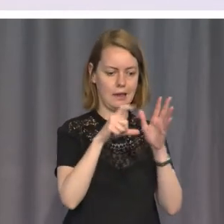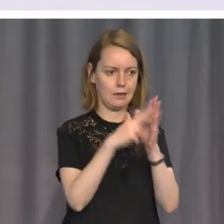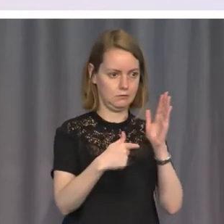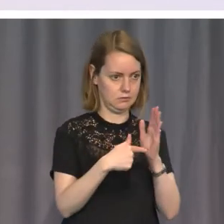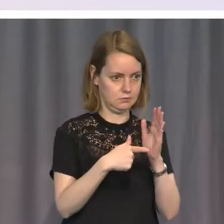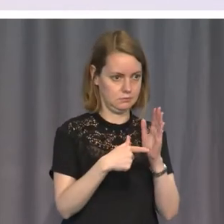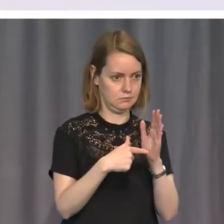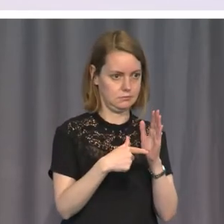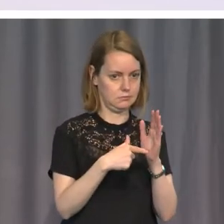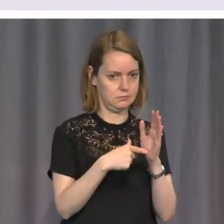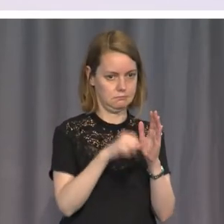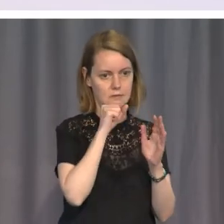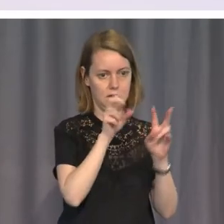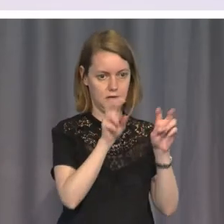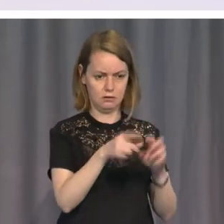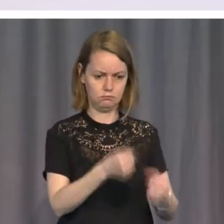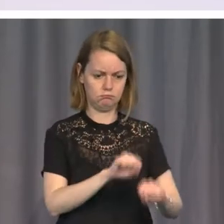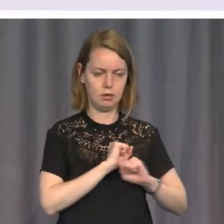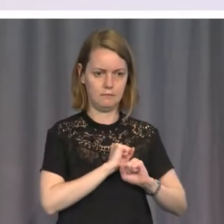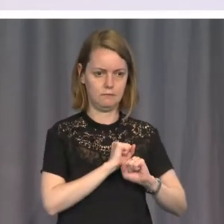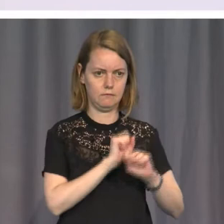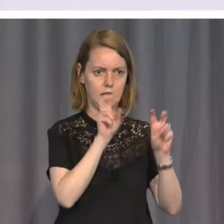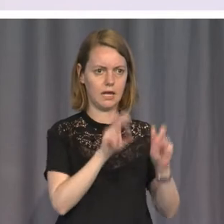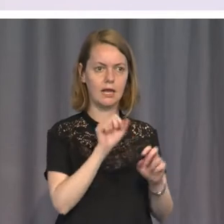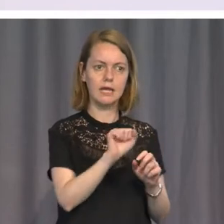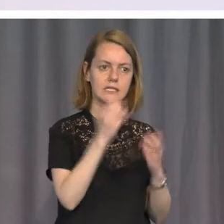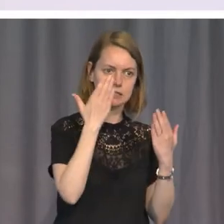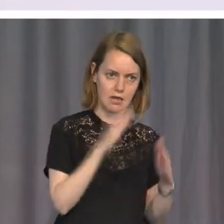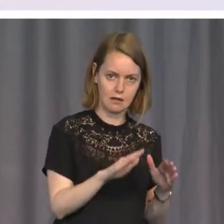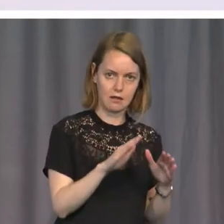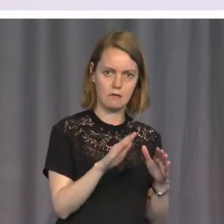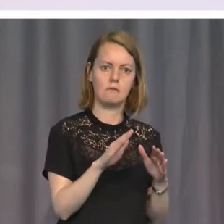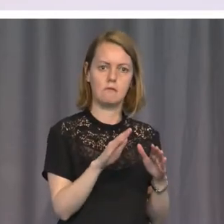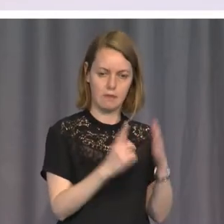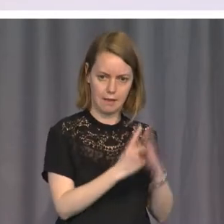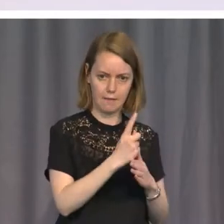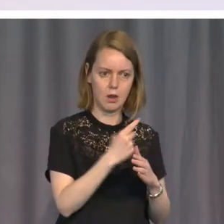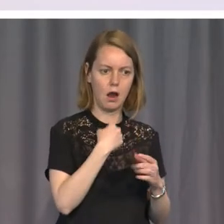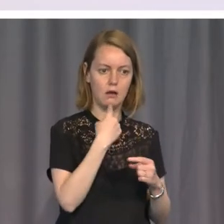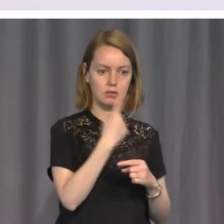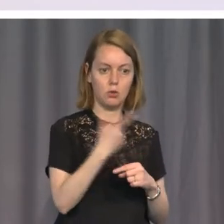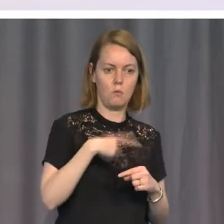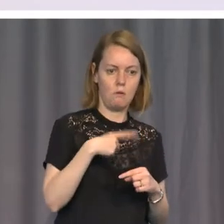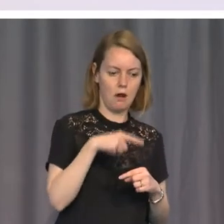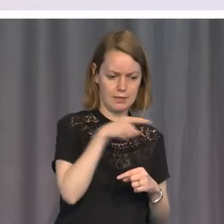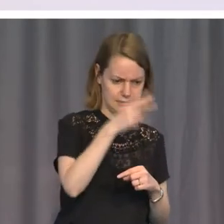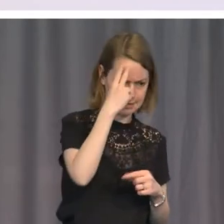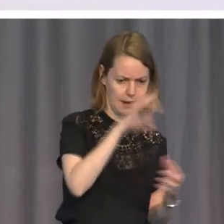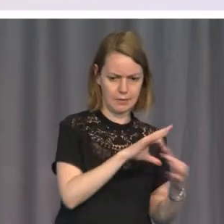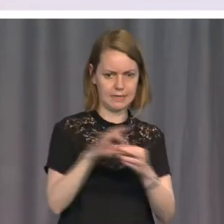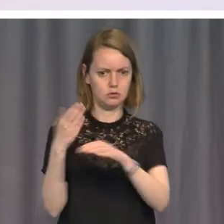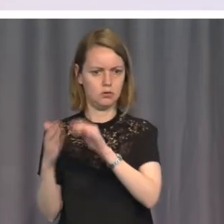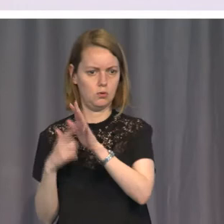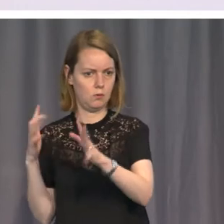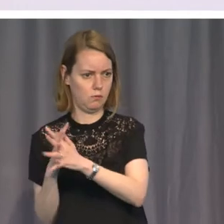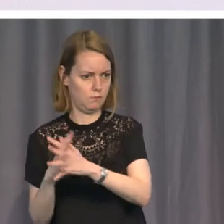and how he died and why his name has been given to this new development in human rights